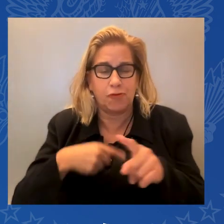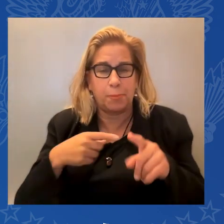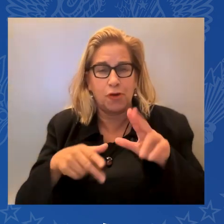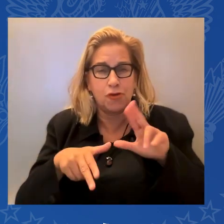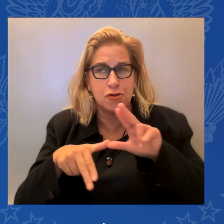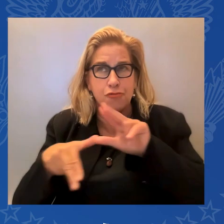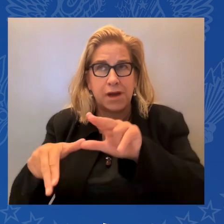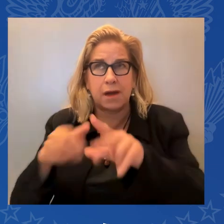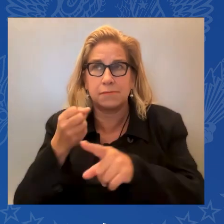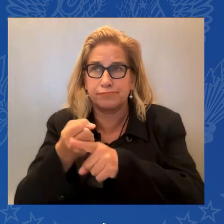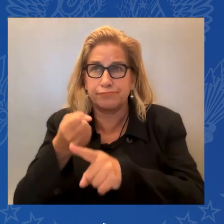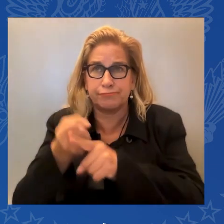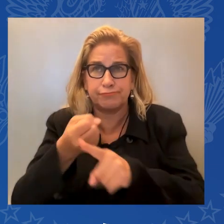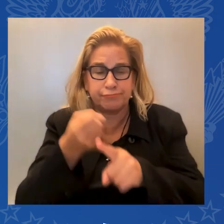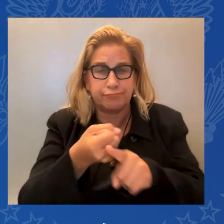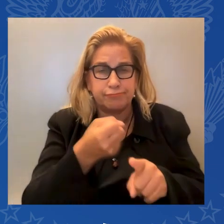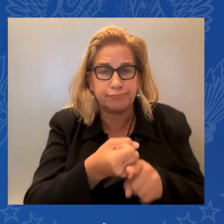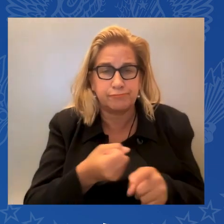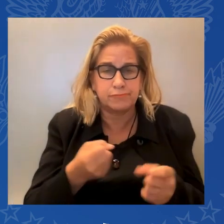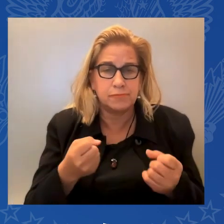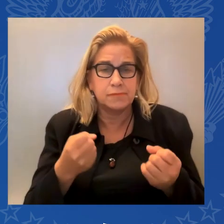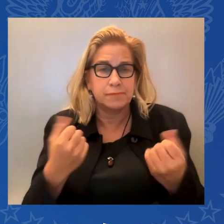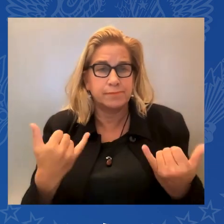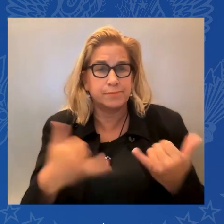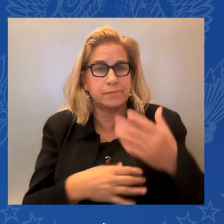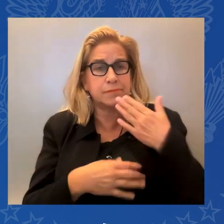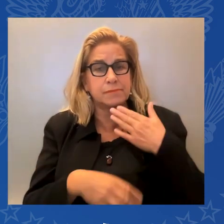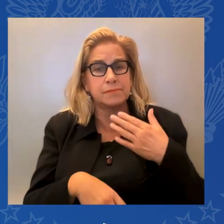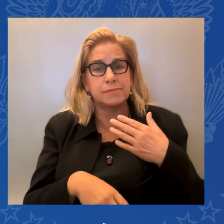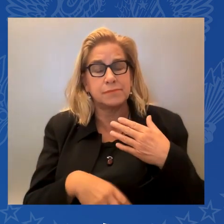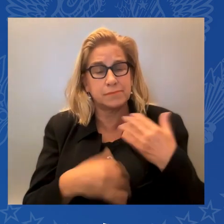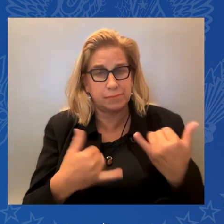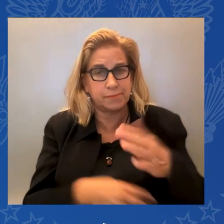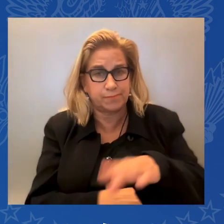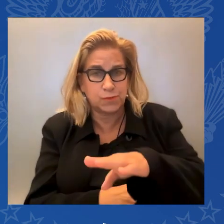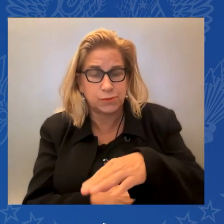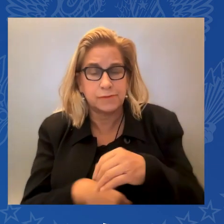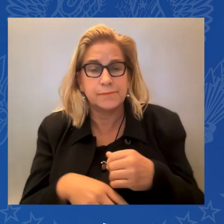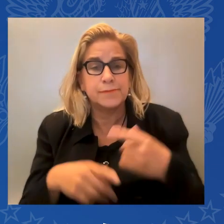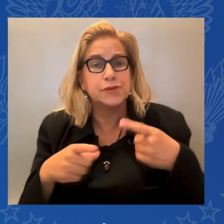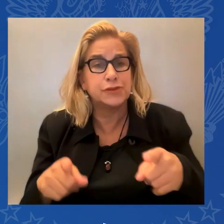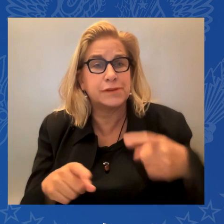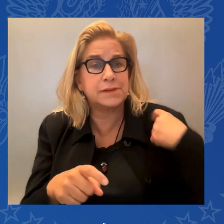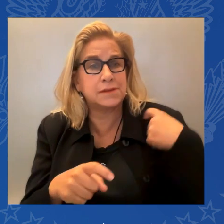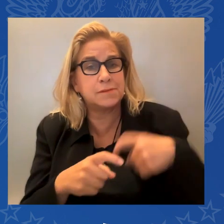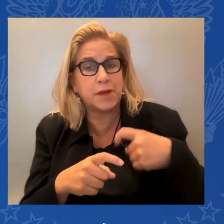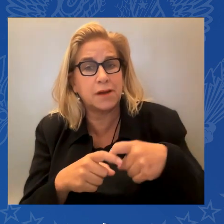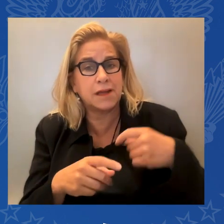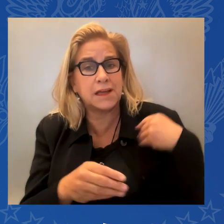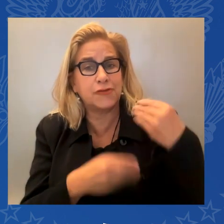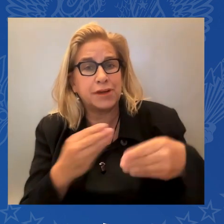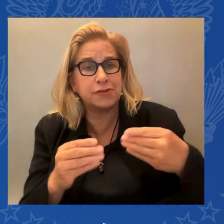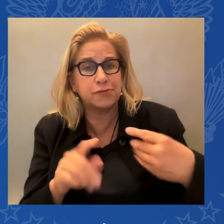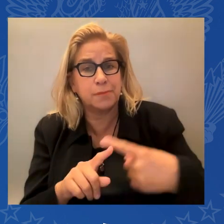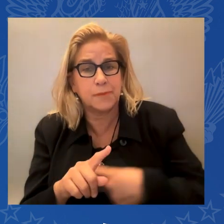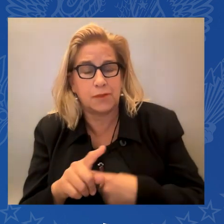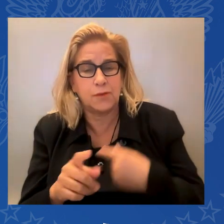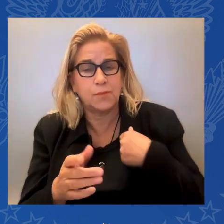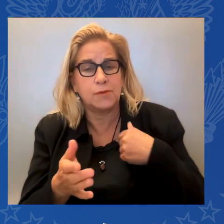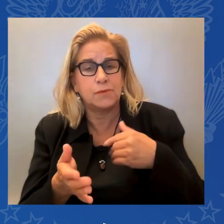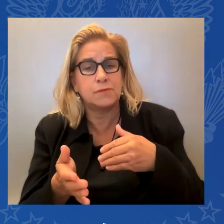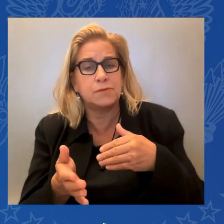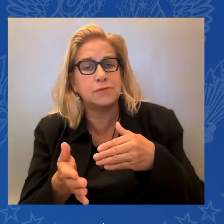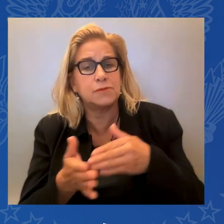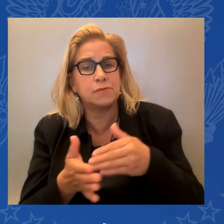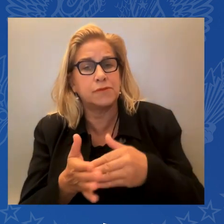During Hispanic Heritage Month, we often lift up the stories of big moments and the people who made them. Those who